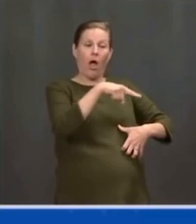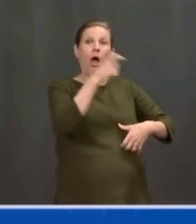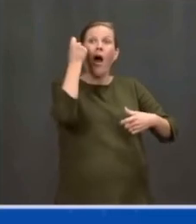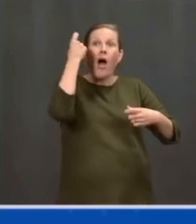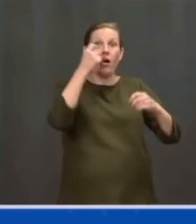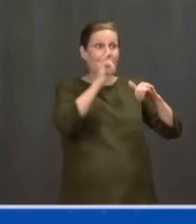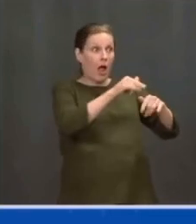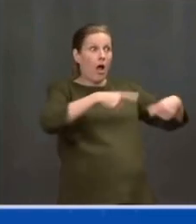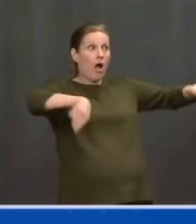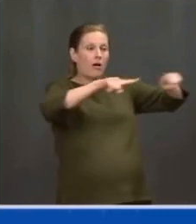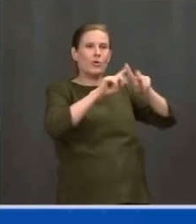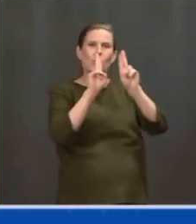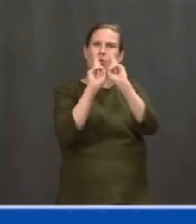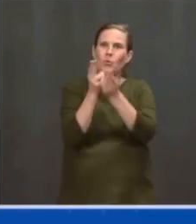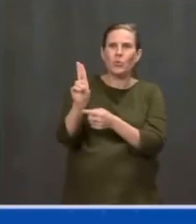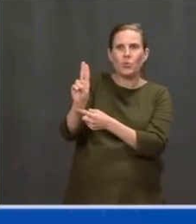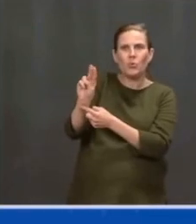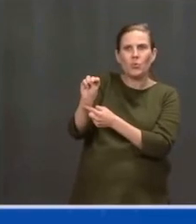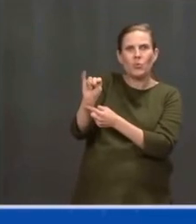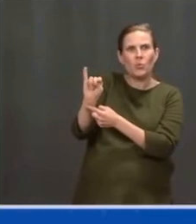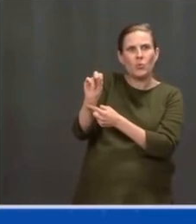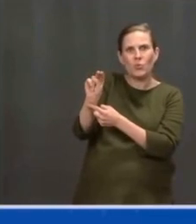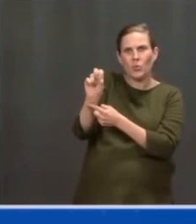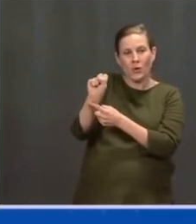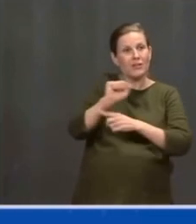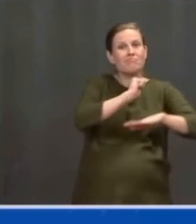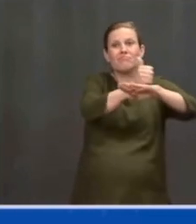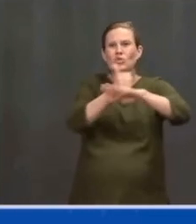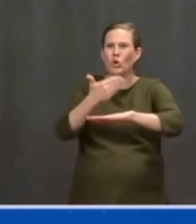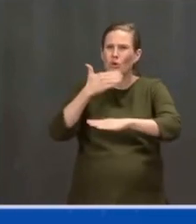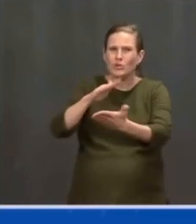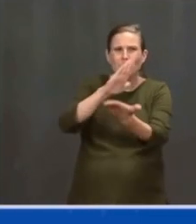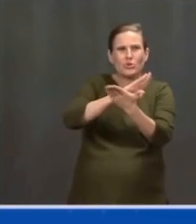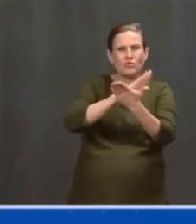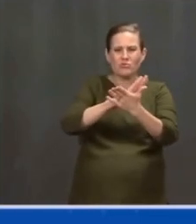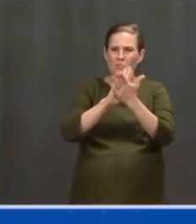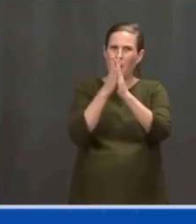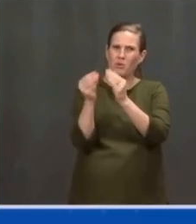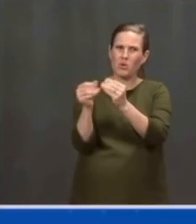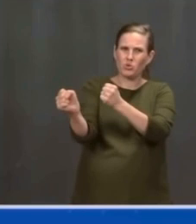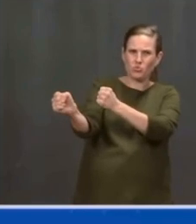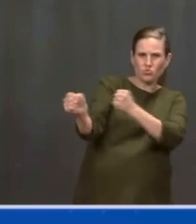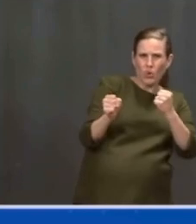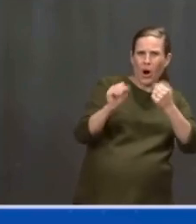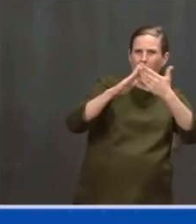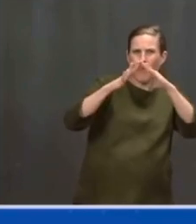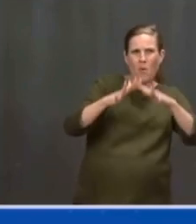In strong communities, it is an investment in the future of so many forgotten paths in America.